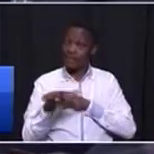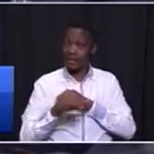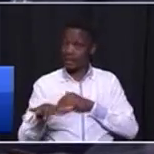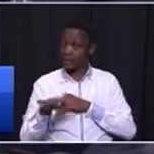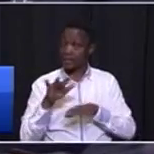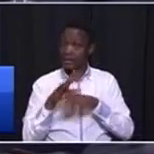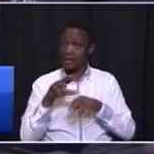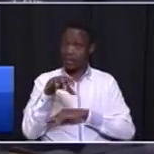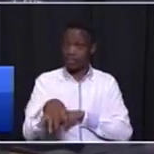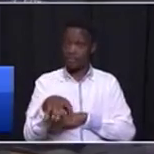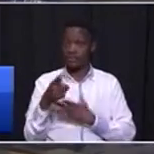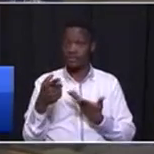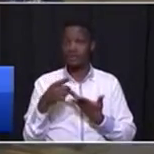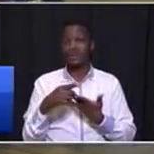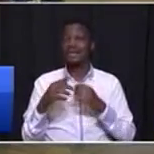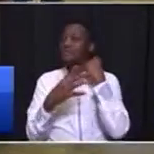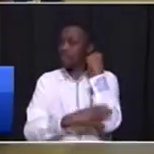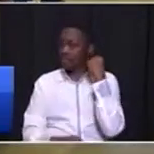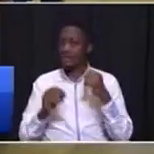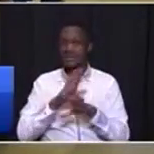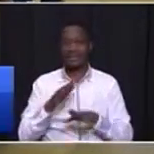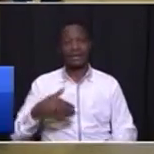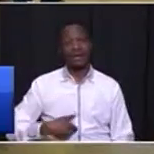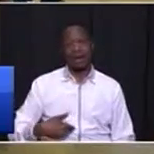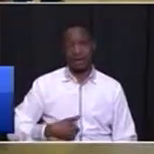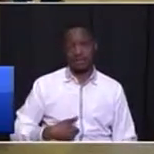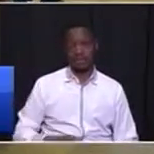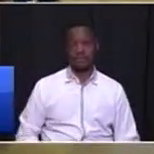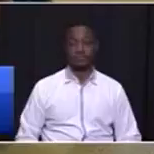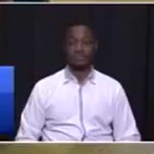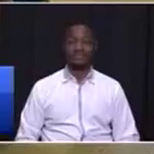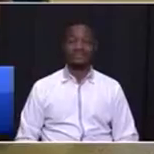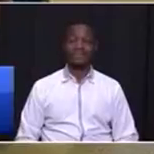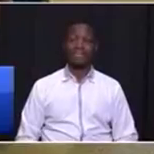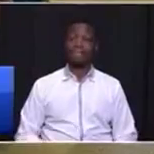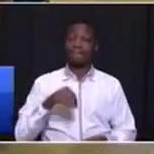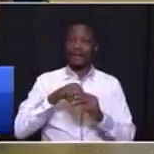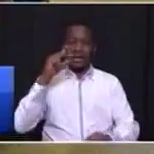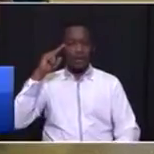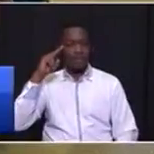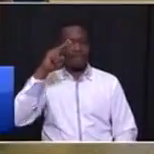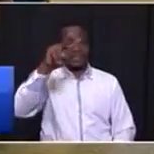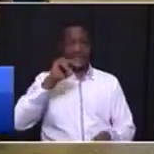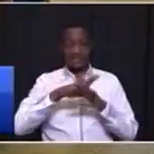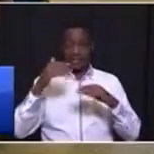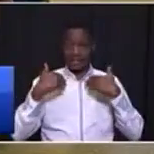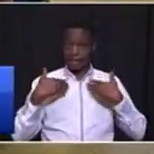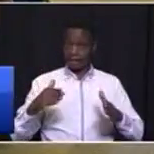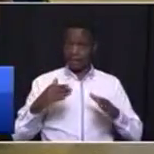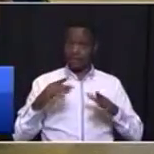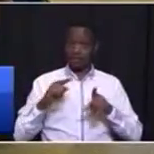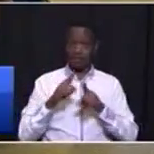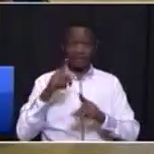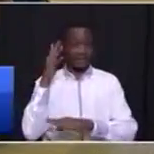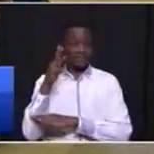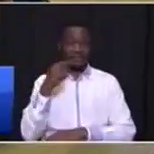our province is poverty and hunger. In our vision at the beginning of this speech, I say we